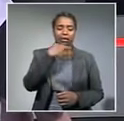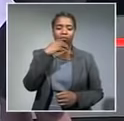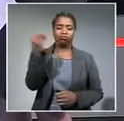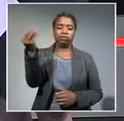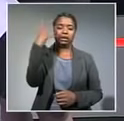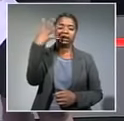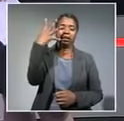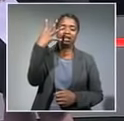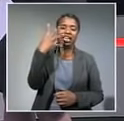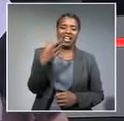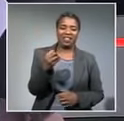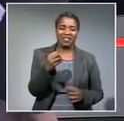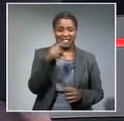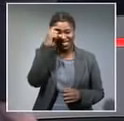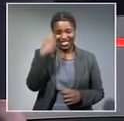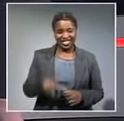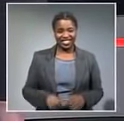spring, straight into summer.